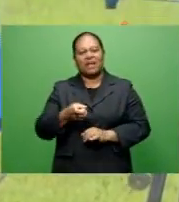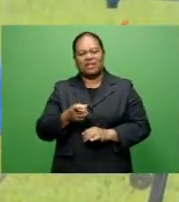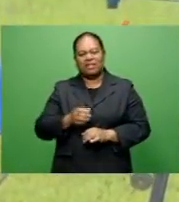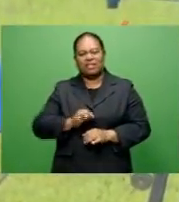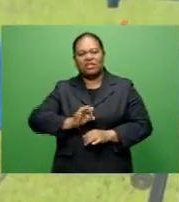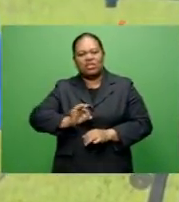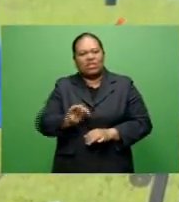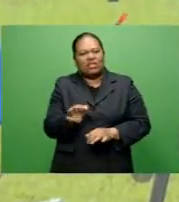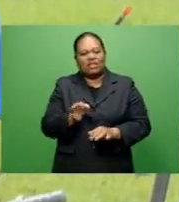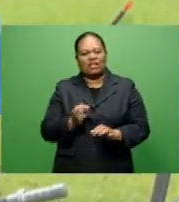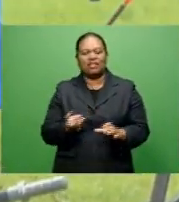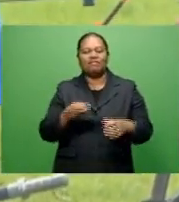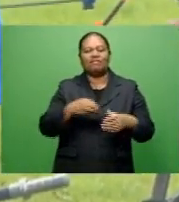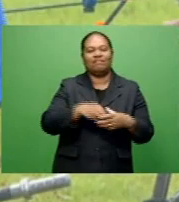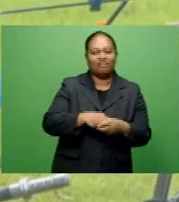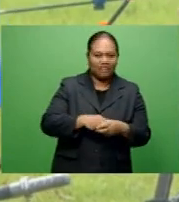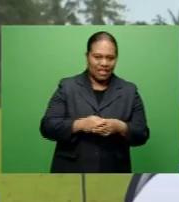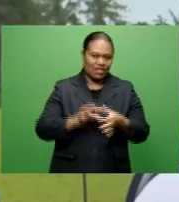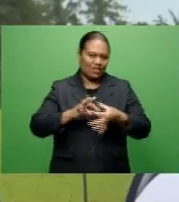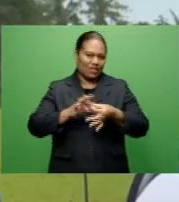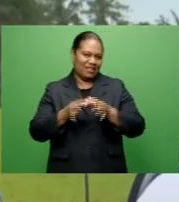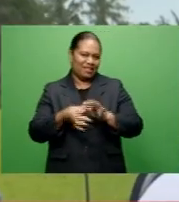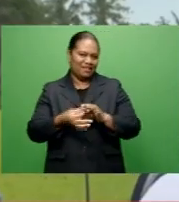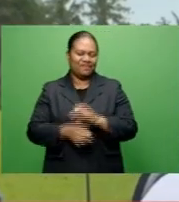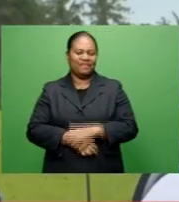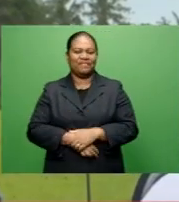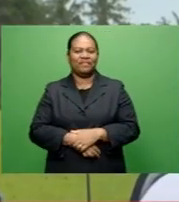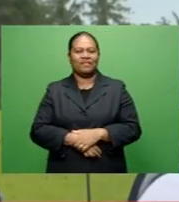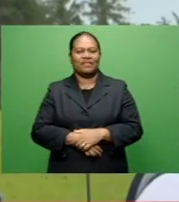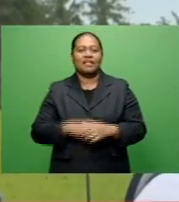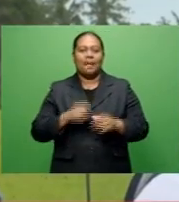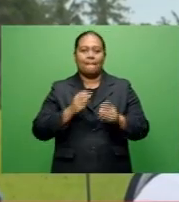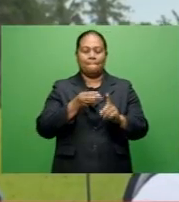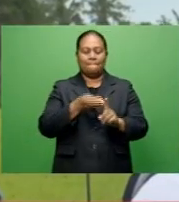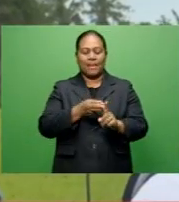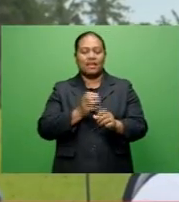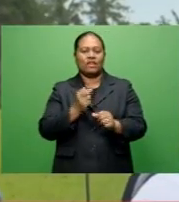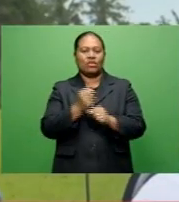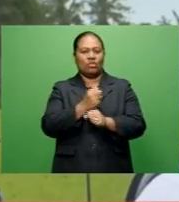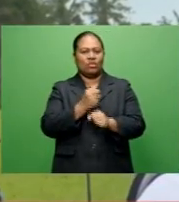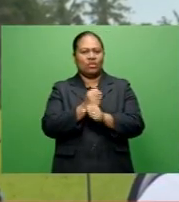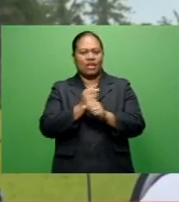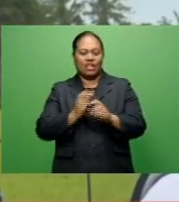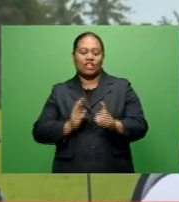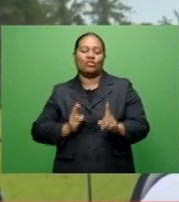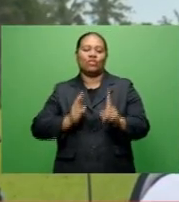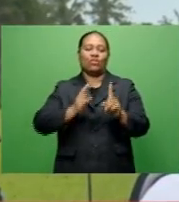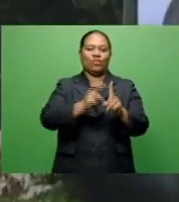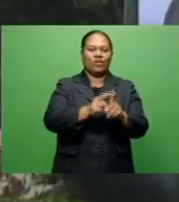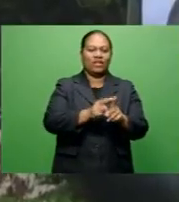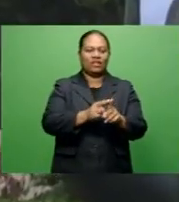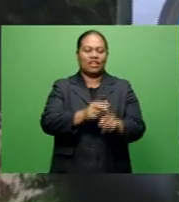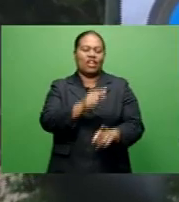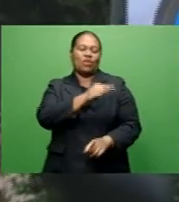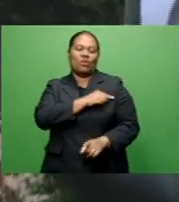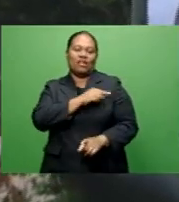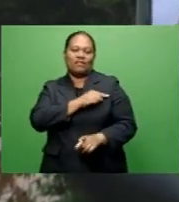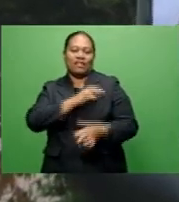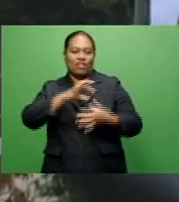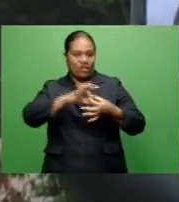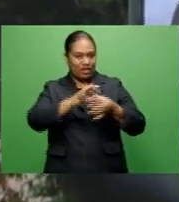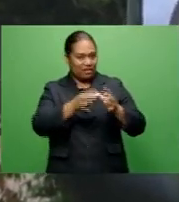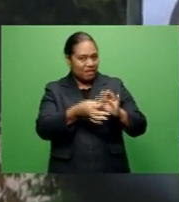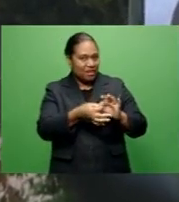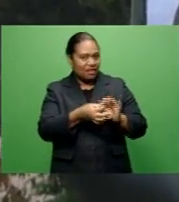Olympics. The main overriding goal will be to reach the Olympic minimum qualifying score,